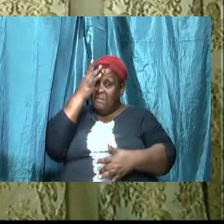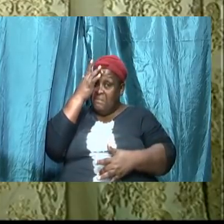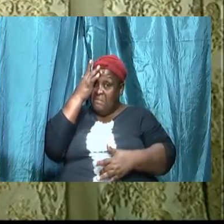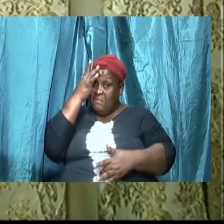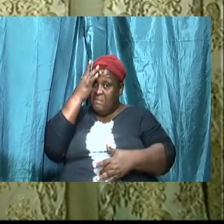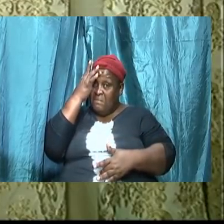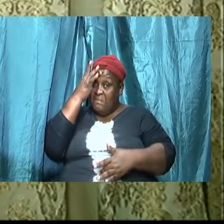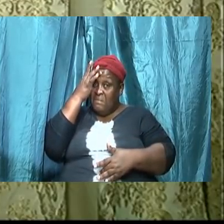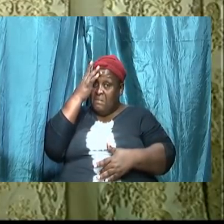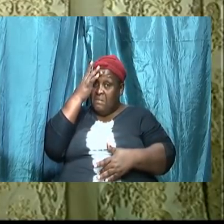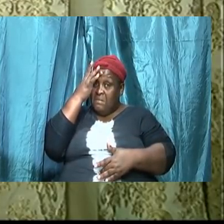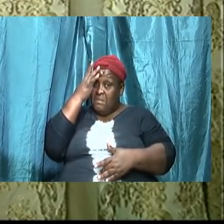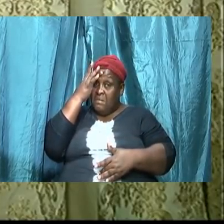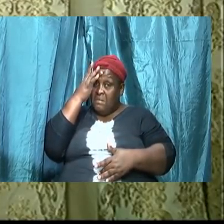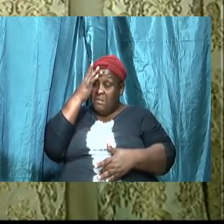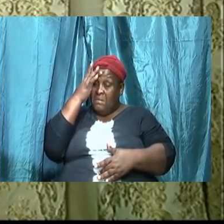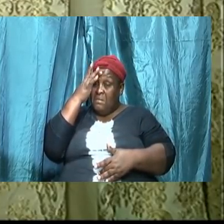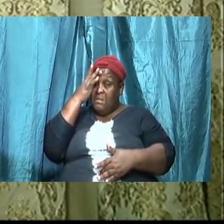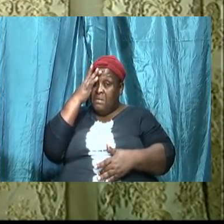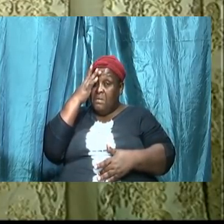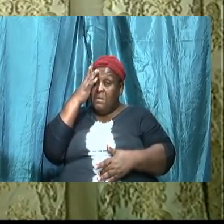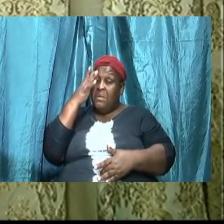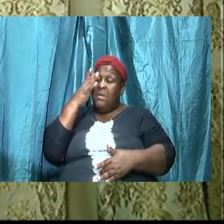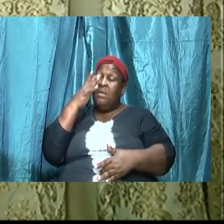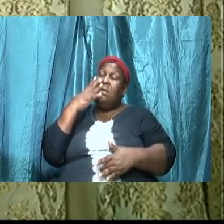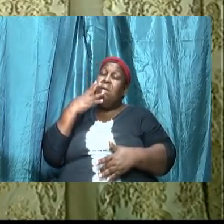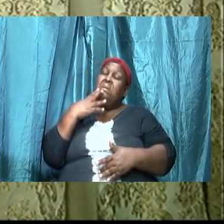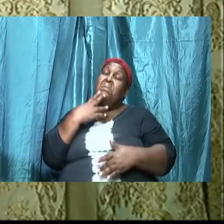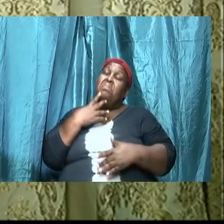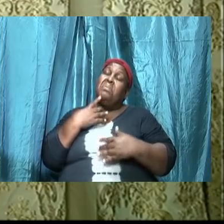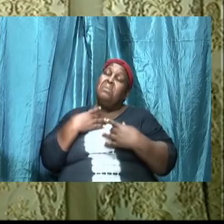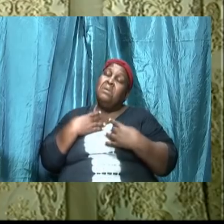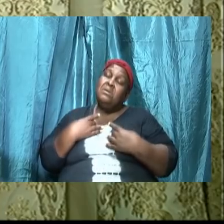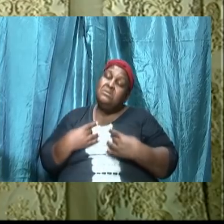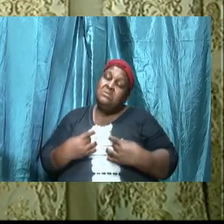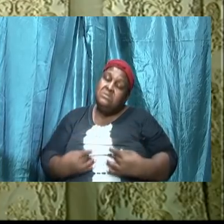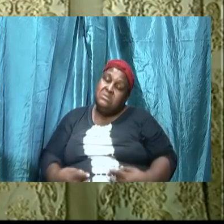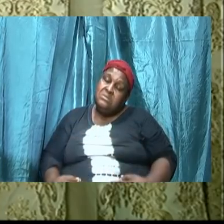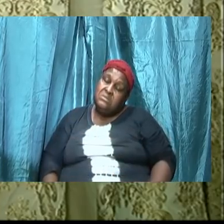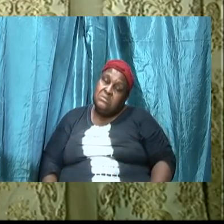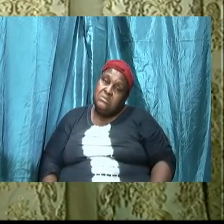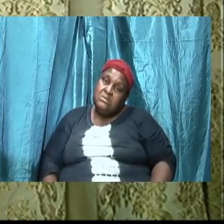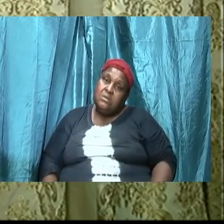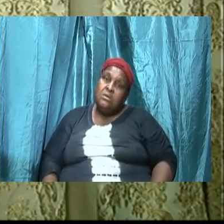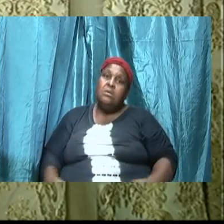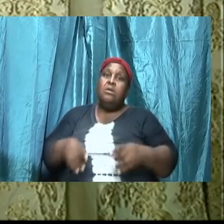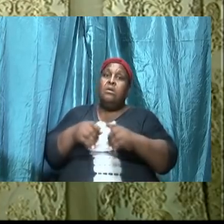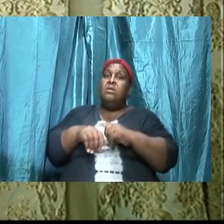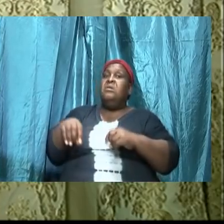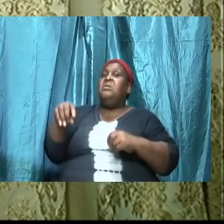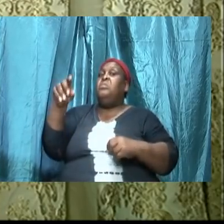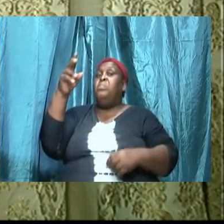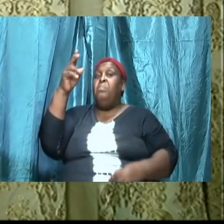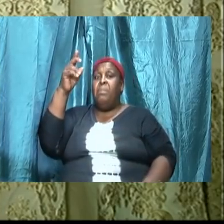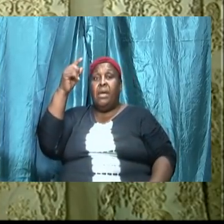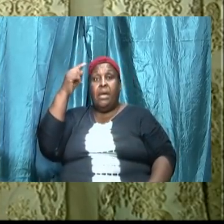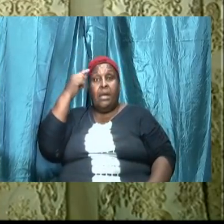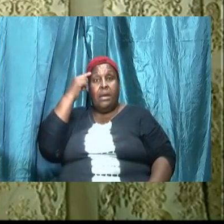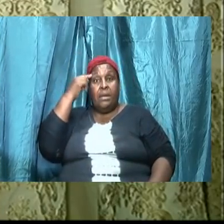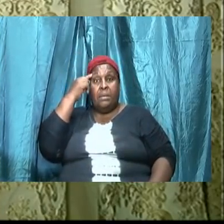because of the condition of their minds how did the mind reach to that place